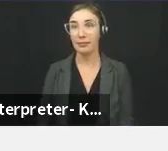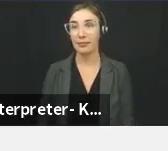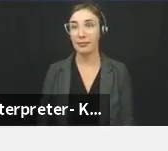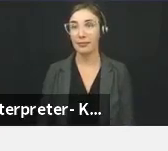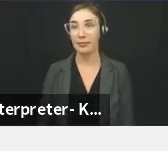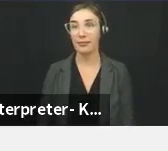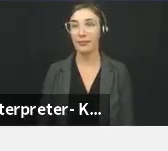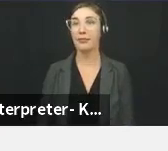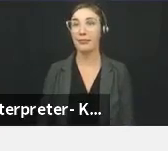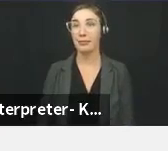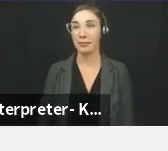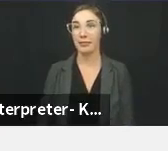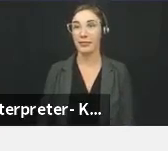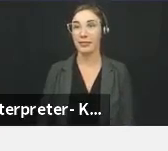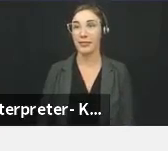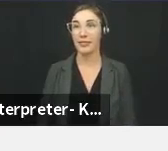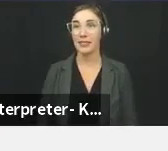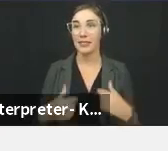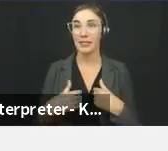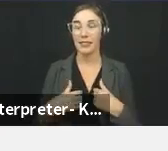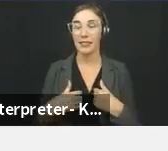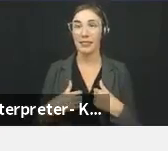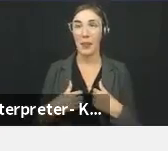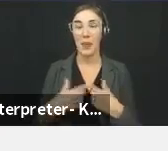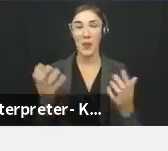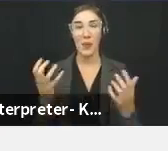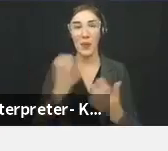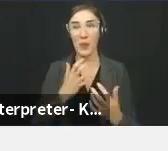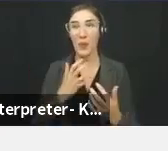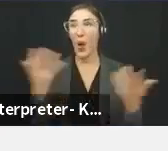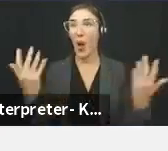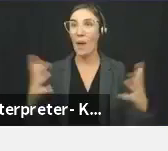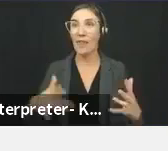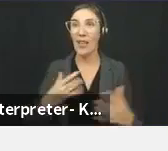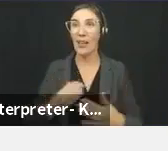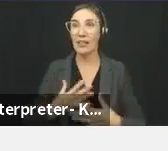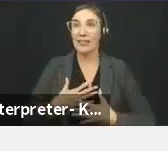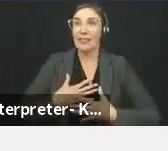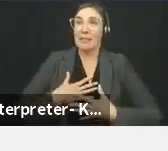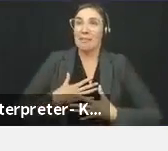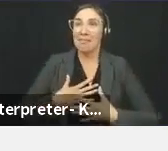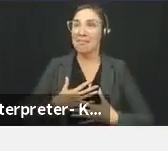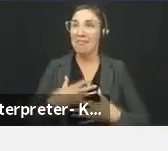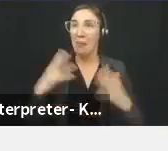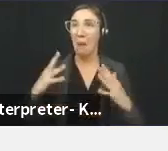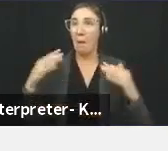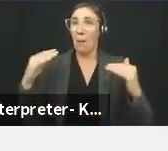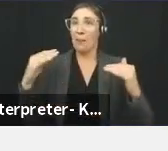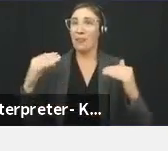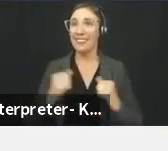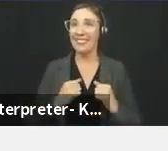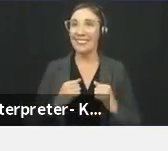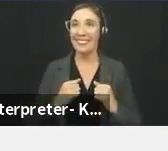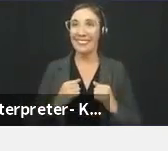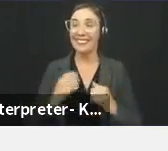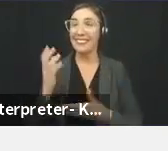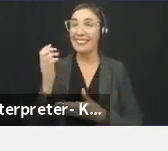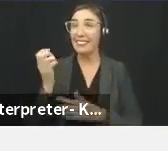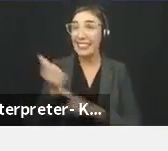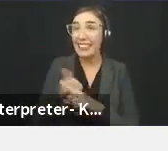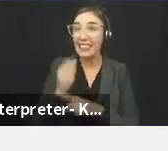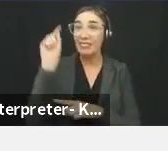I'm already feeling slightly more hopeful because each of you has put some solutions